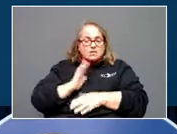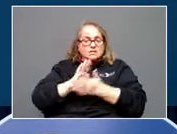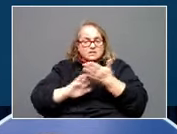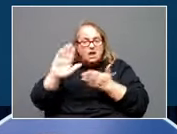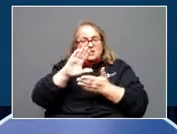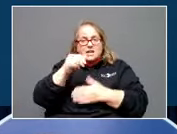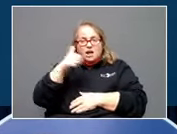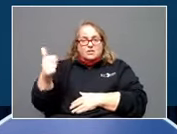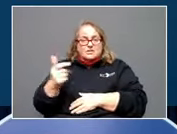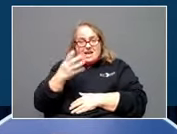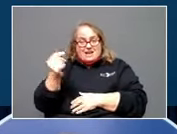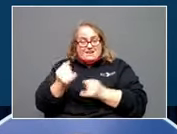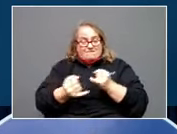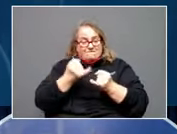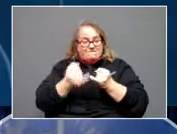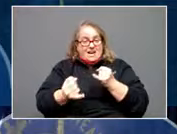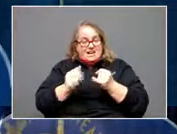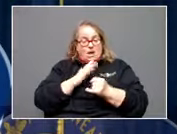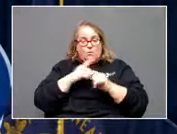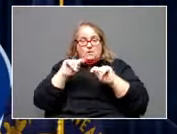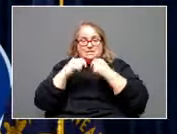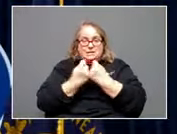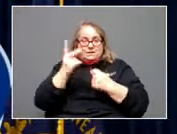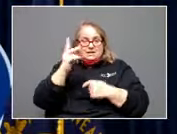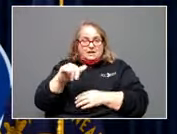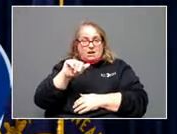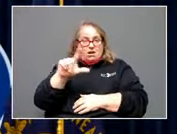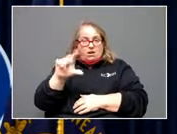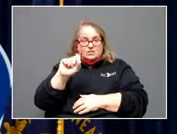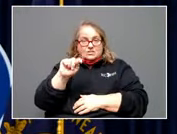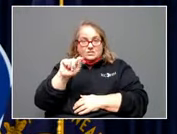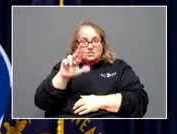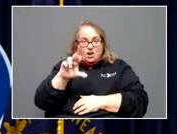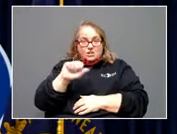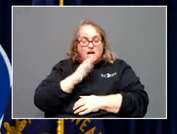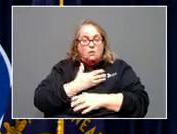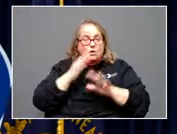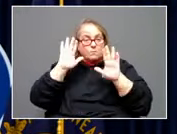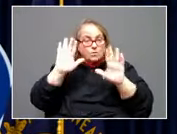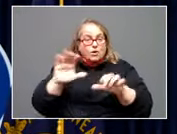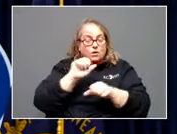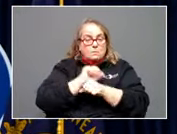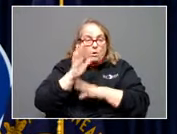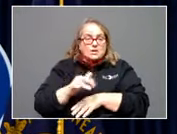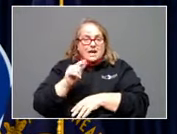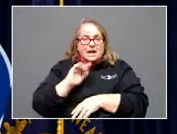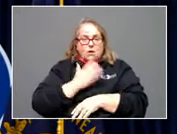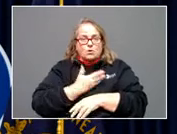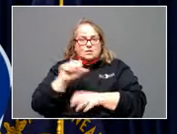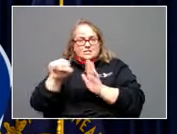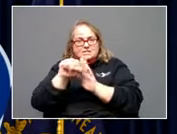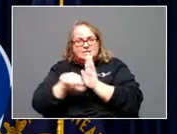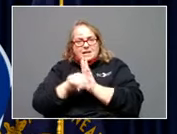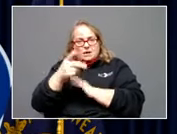finally, our team, Kentucky All-Stars, is our incredible employees at our state parks. They